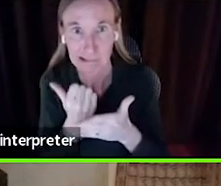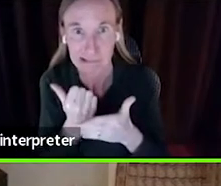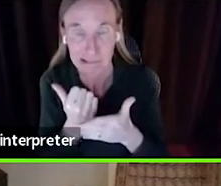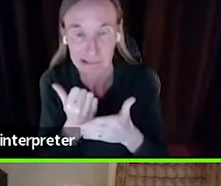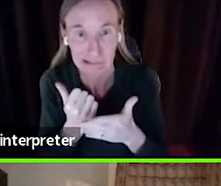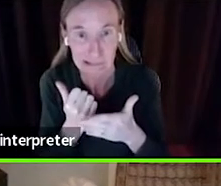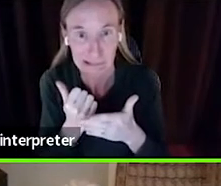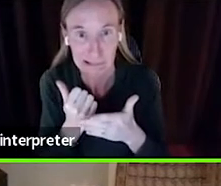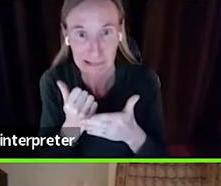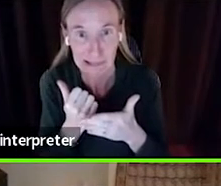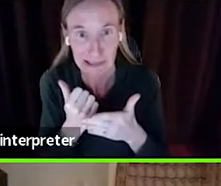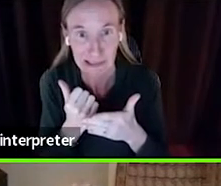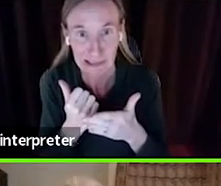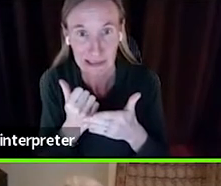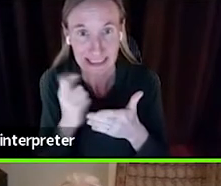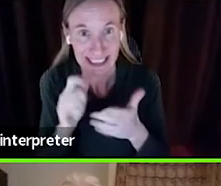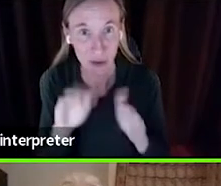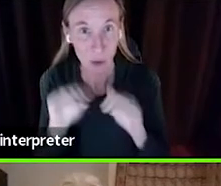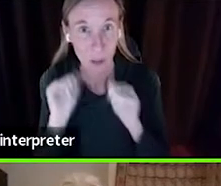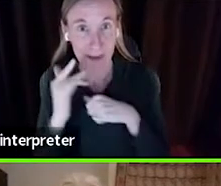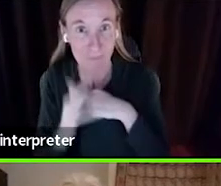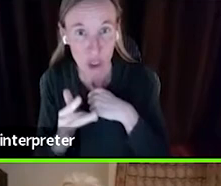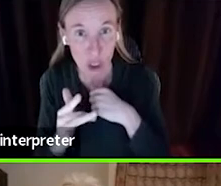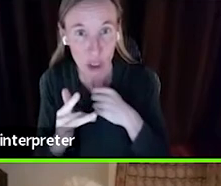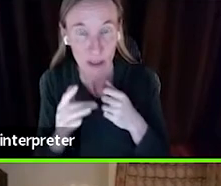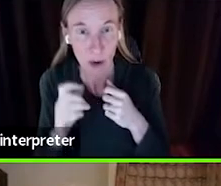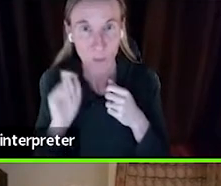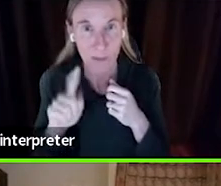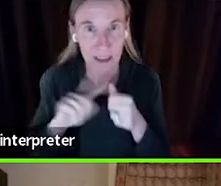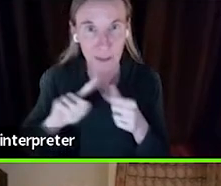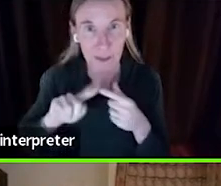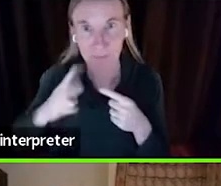leave early or get on first.